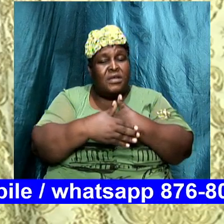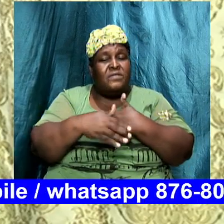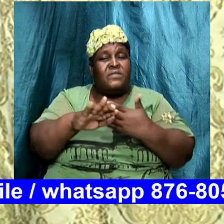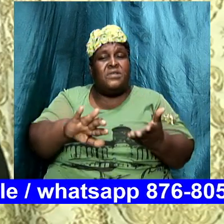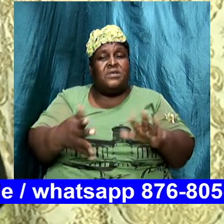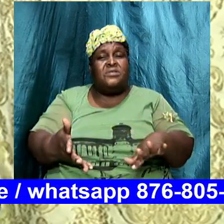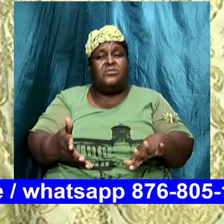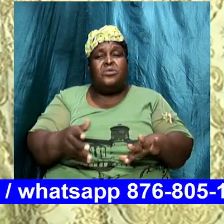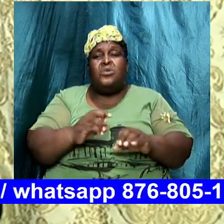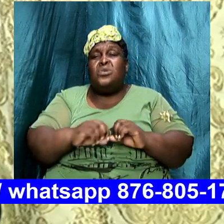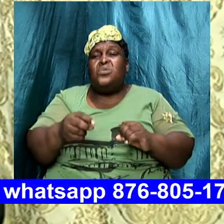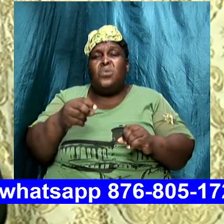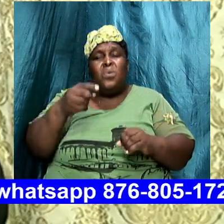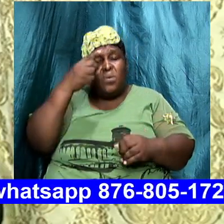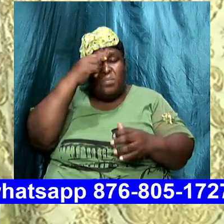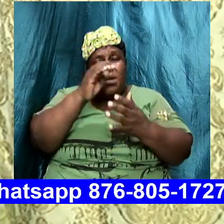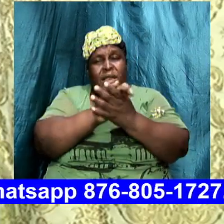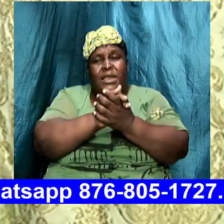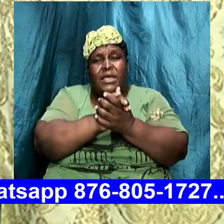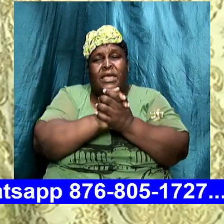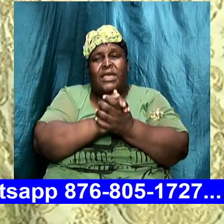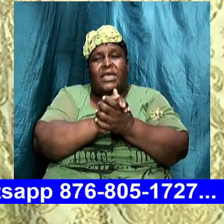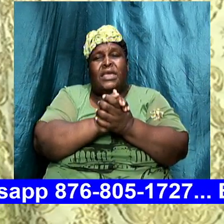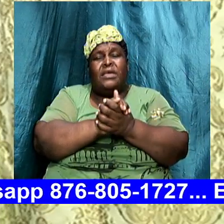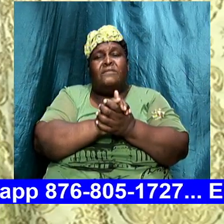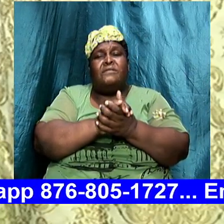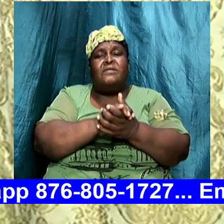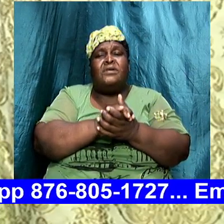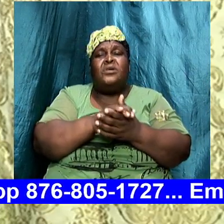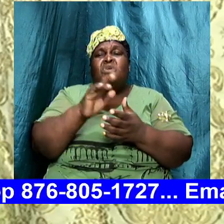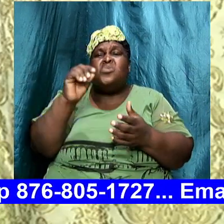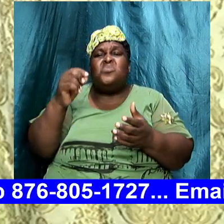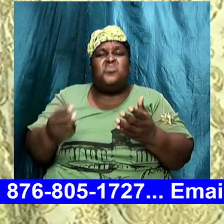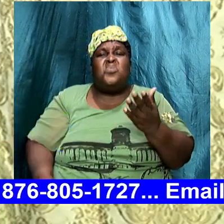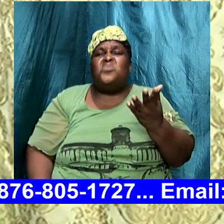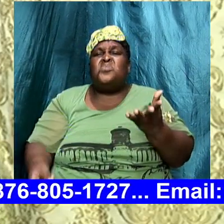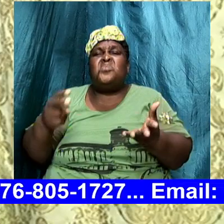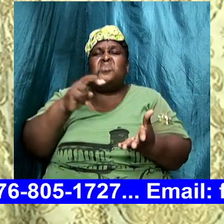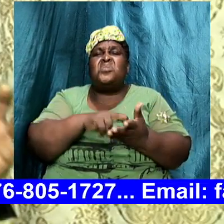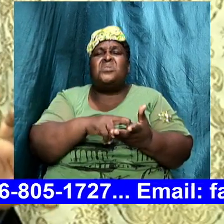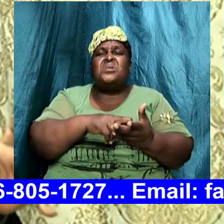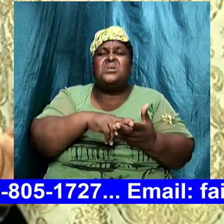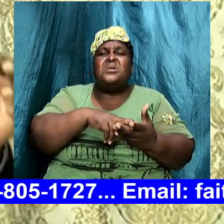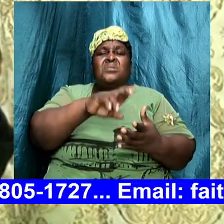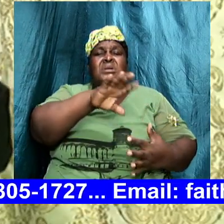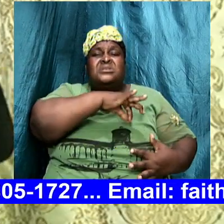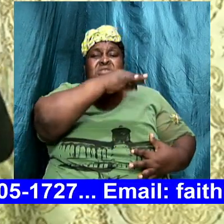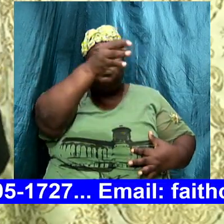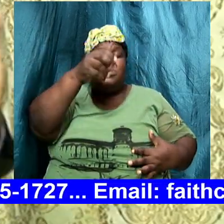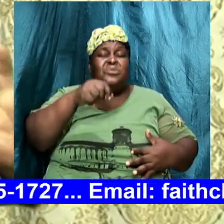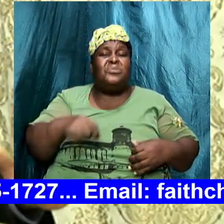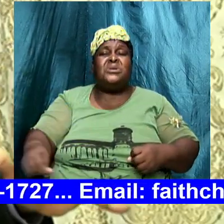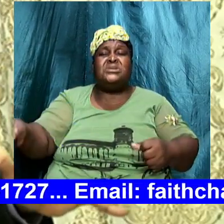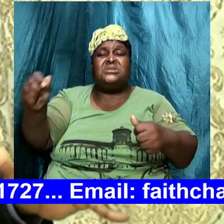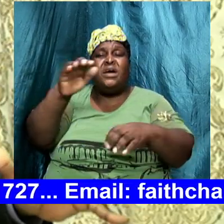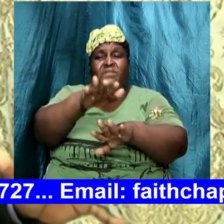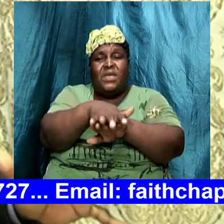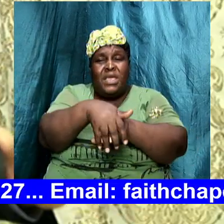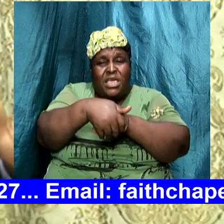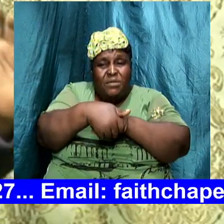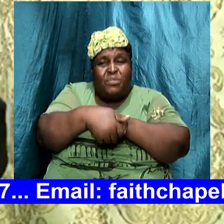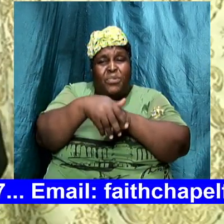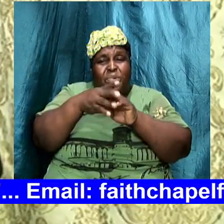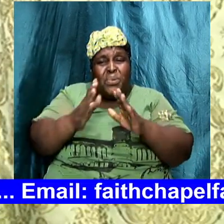resurrection this number is too much why because the spirit of the Sadducees have blinded their